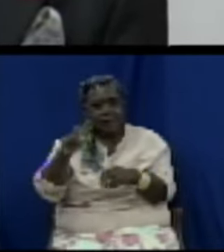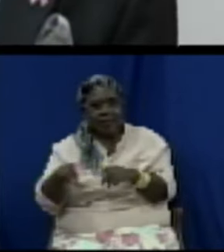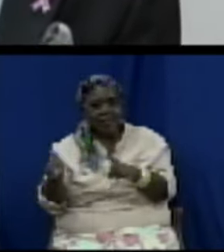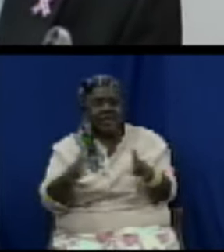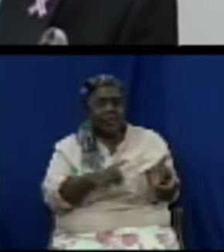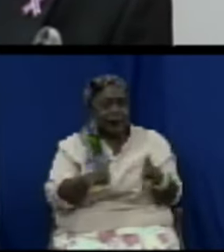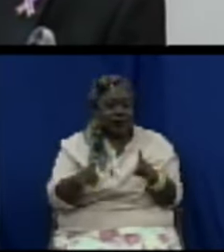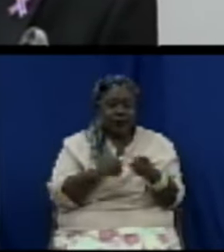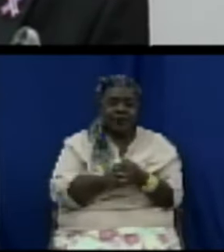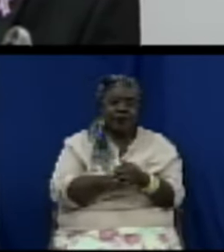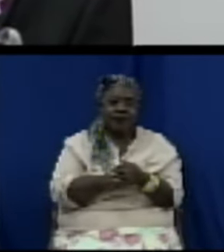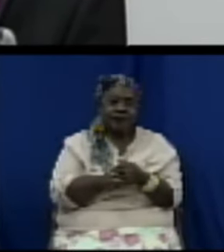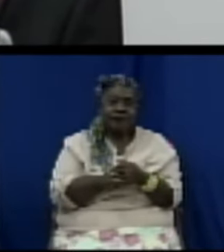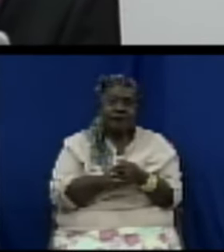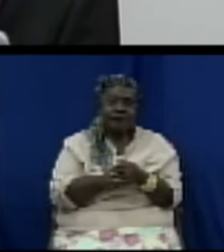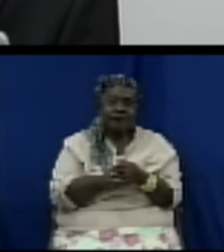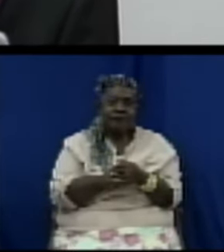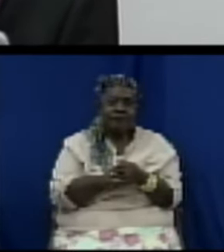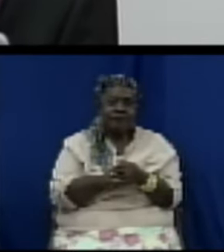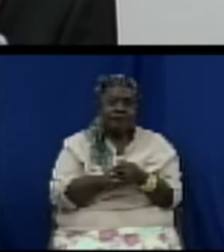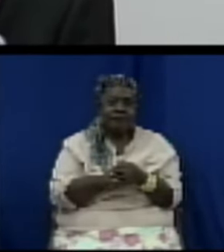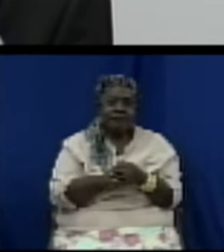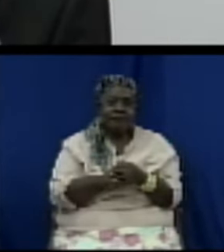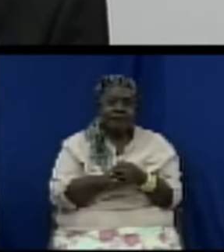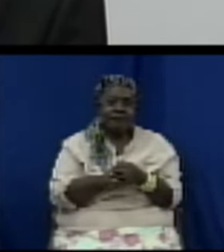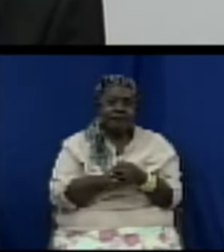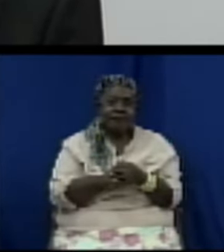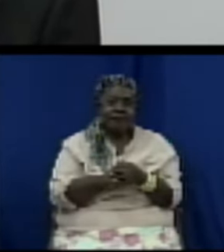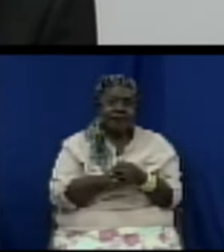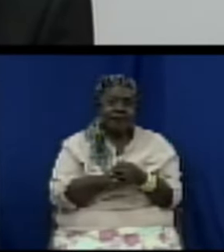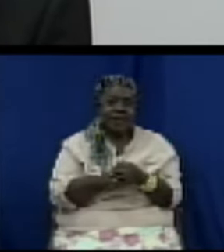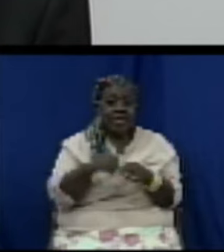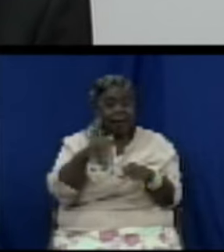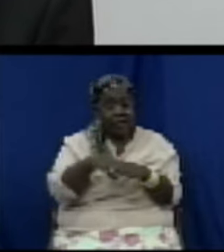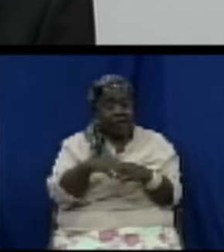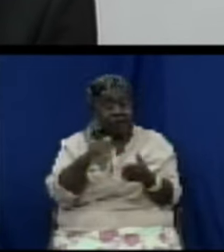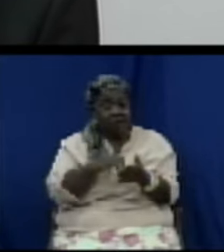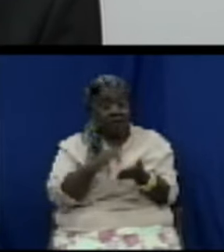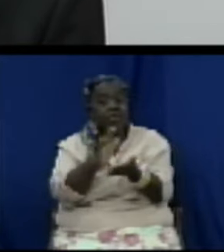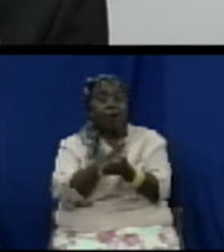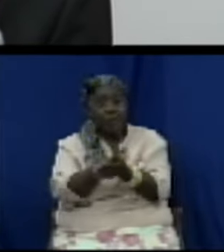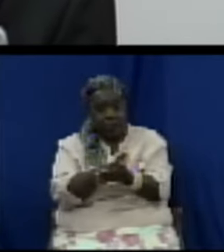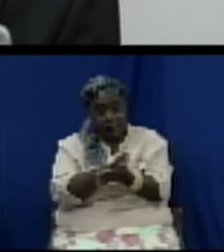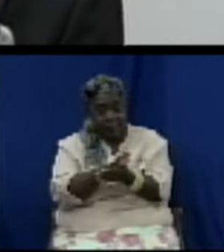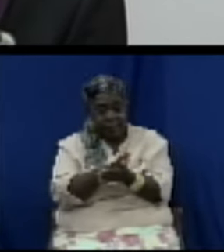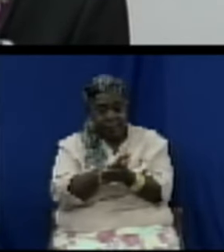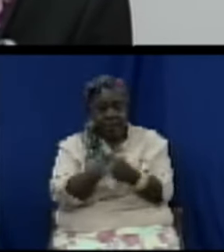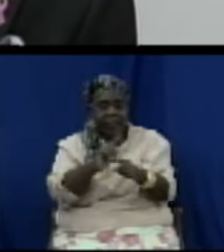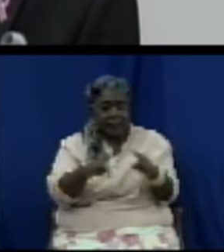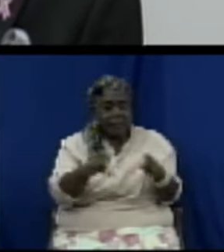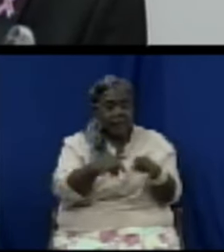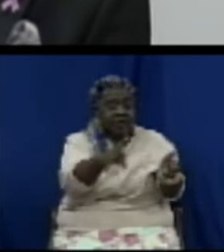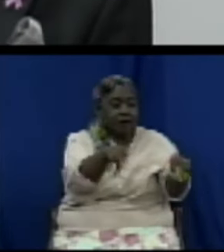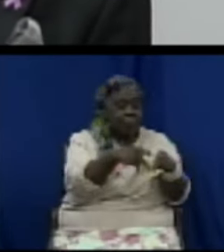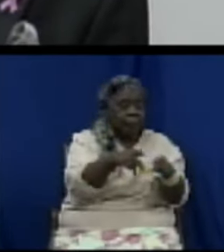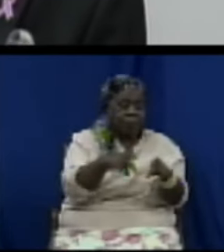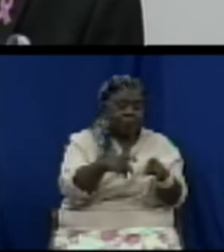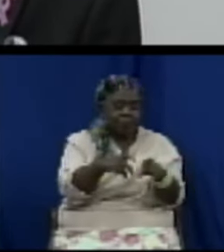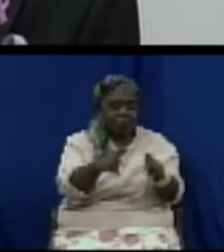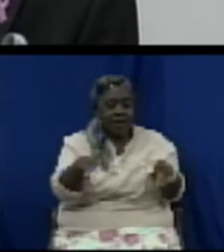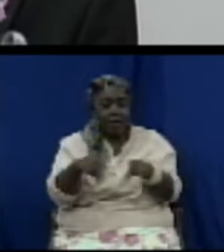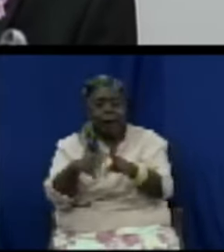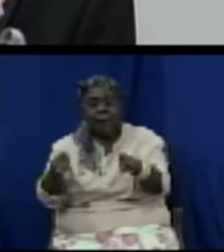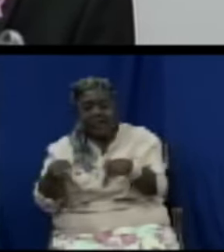states specifically in that piece of document member states are required to